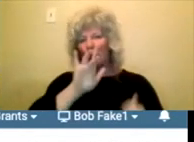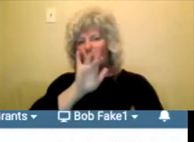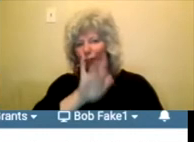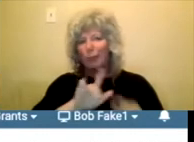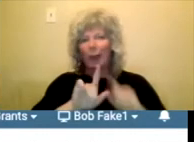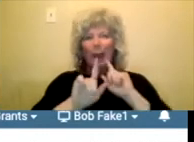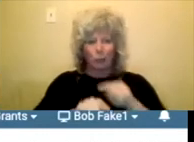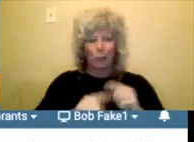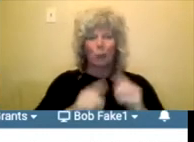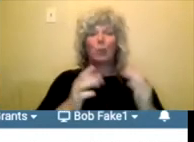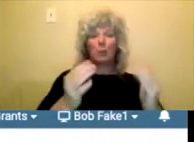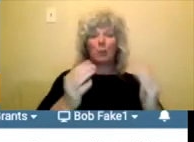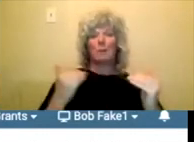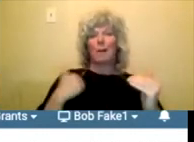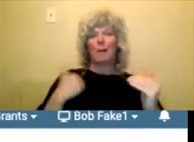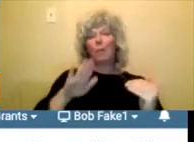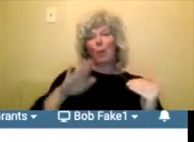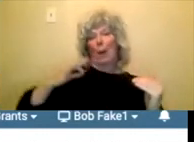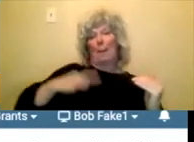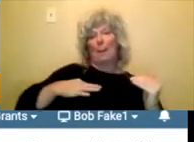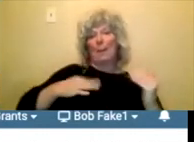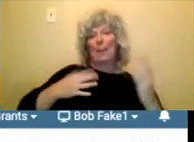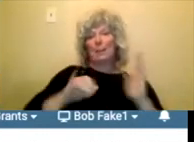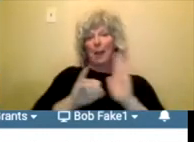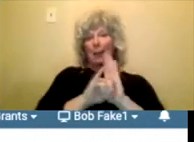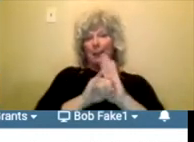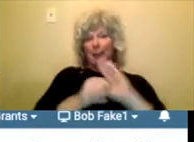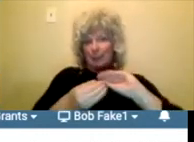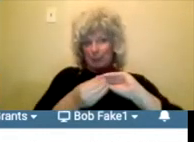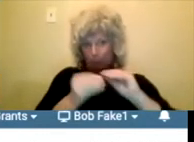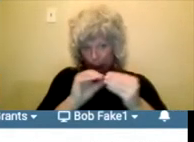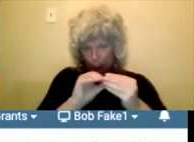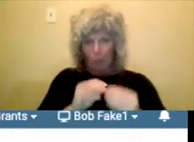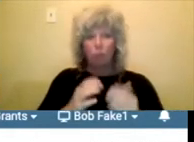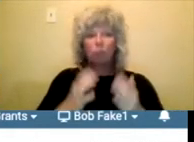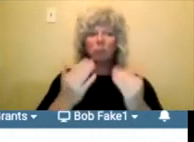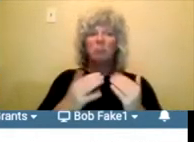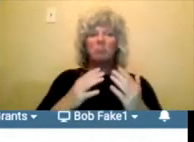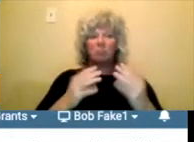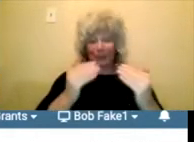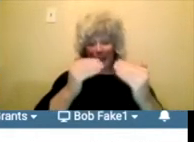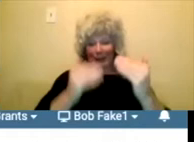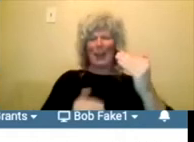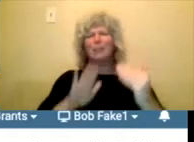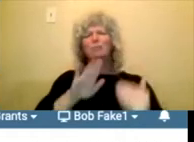is all you, you fill out all of the information there.